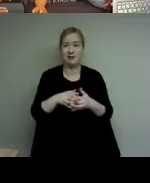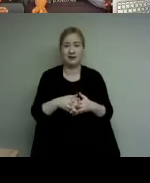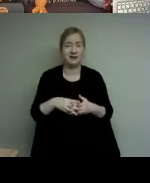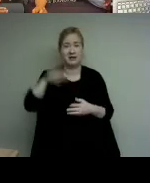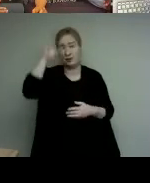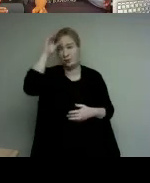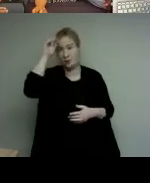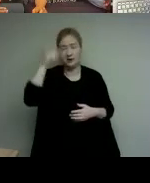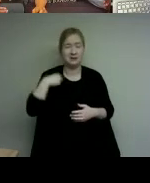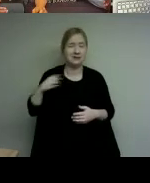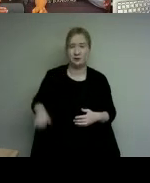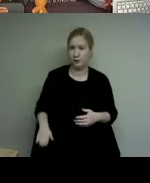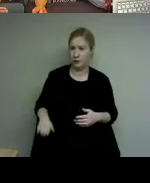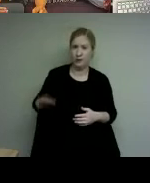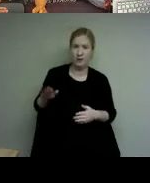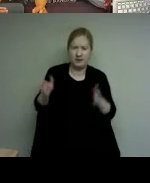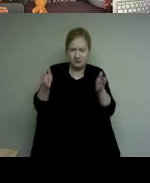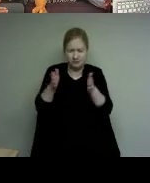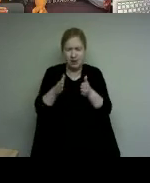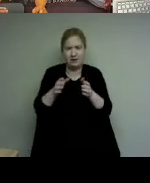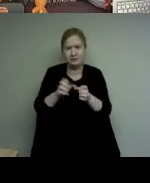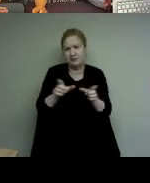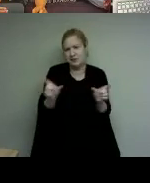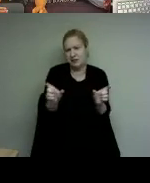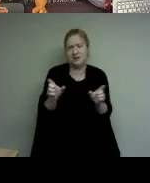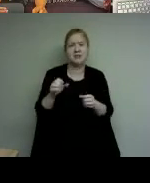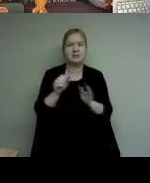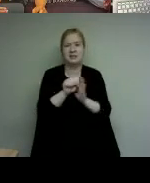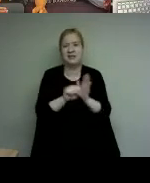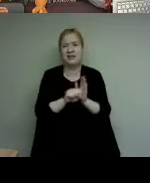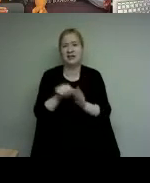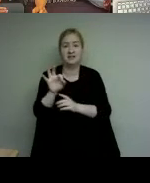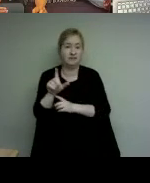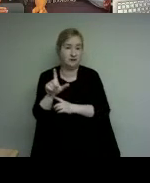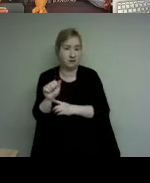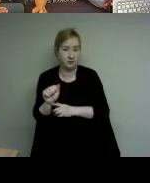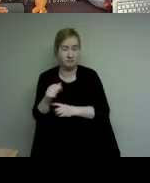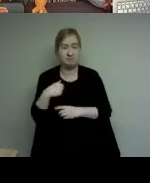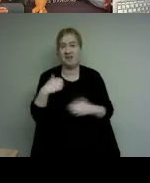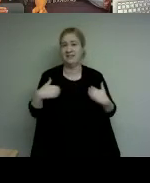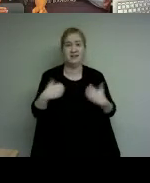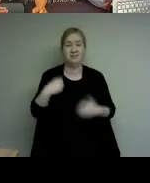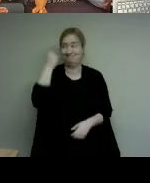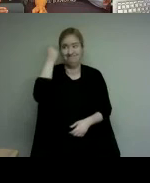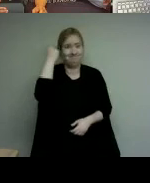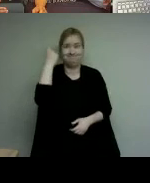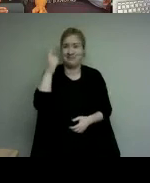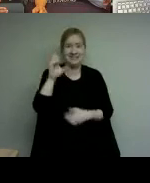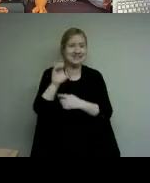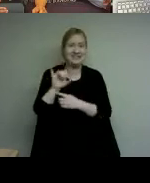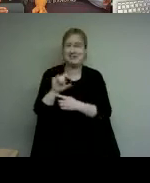up in a small segregated town in florida i was young to understand the civil rights movement and the rebel effect